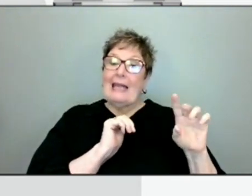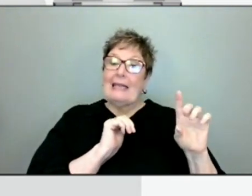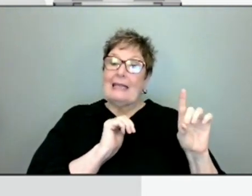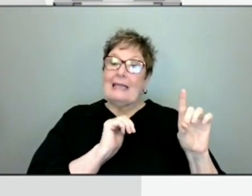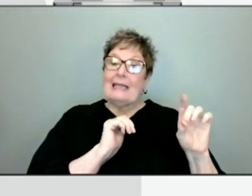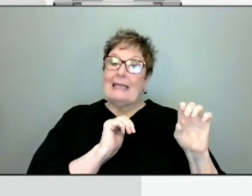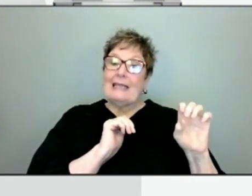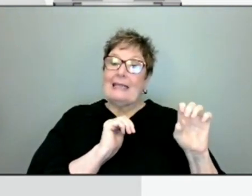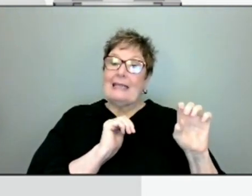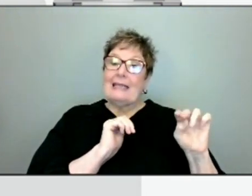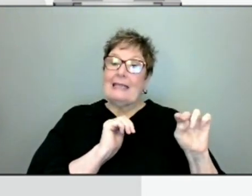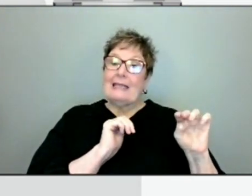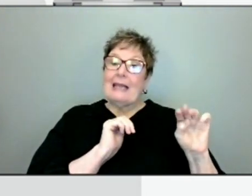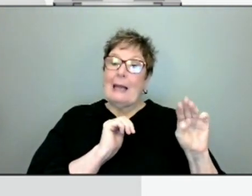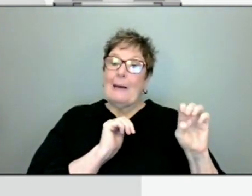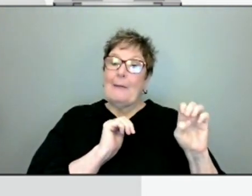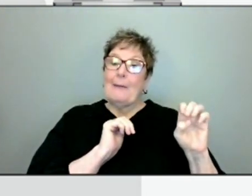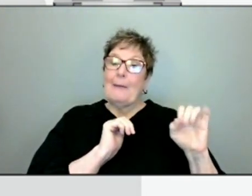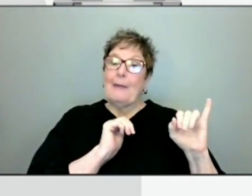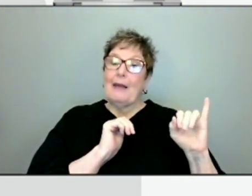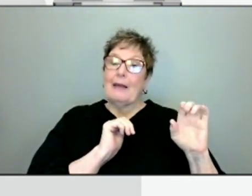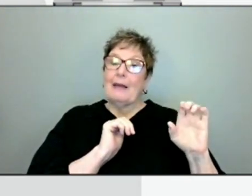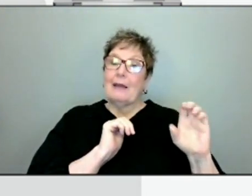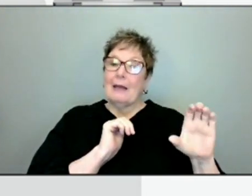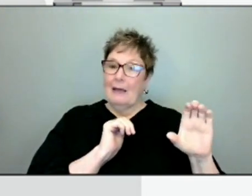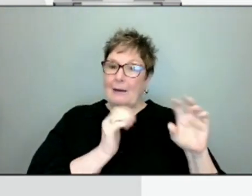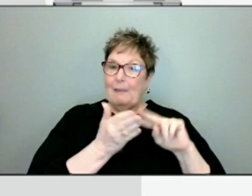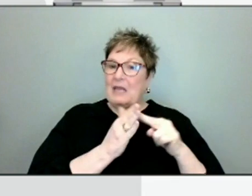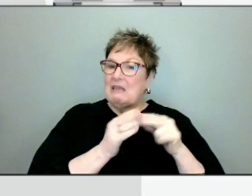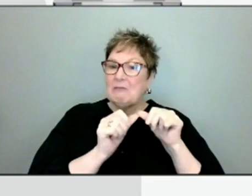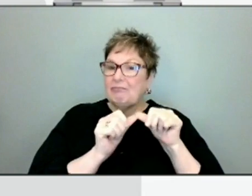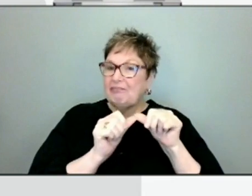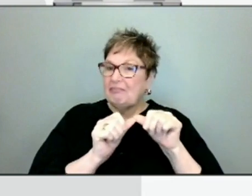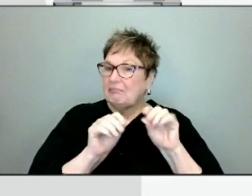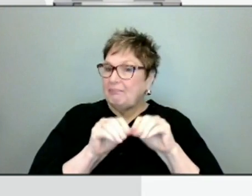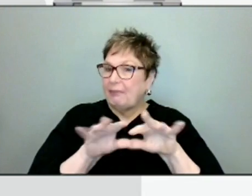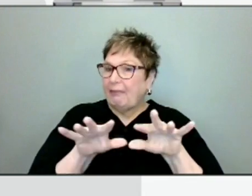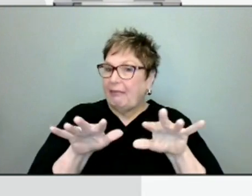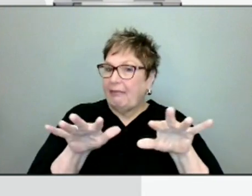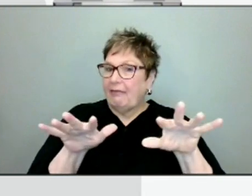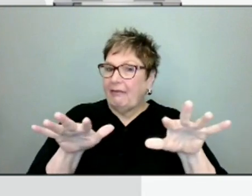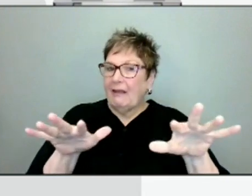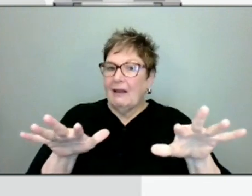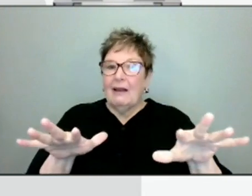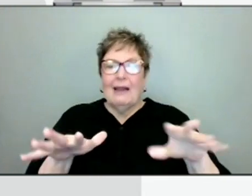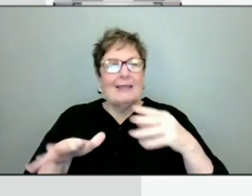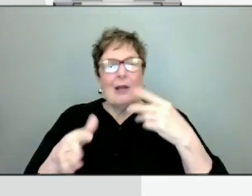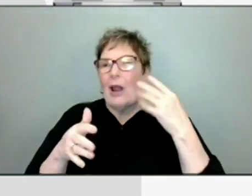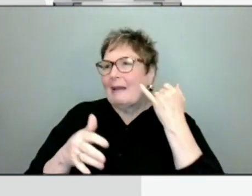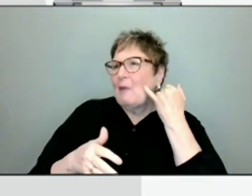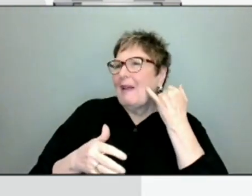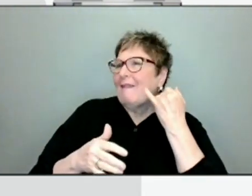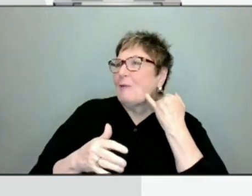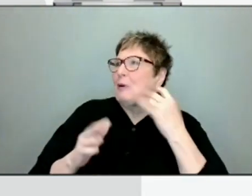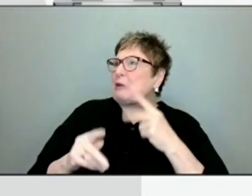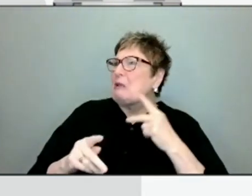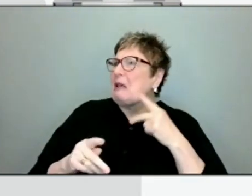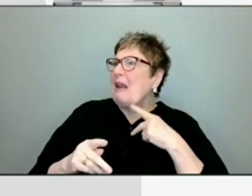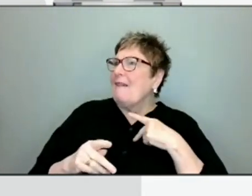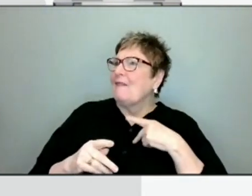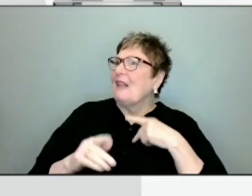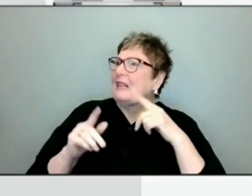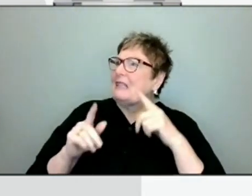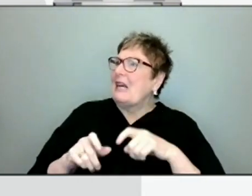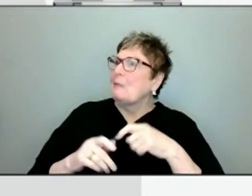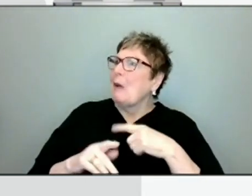if they have like a very mild case or maybe even an asymptomatic case where they feel fine, they don't have a fever, et cetera, but for some reason test positive?